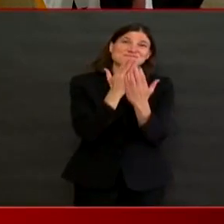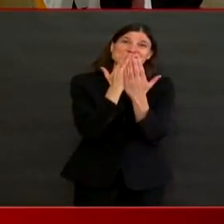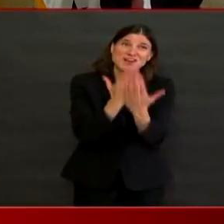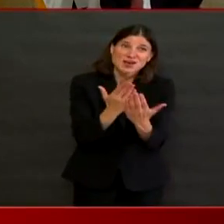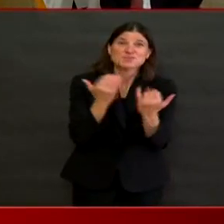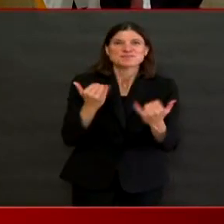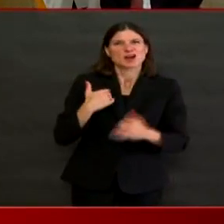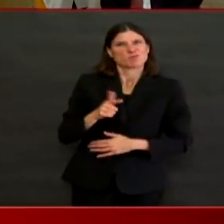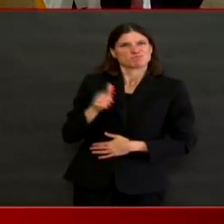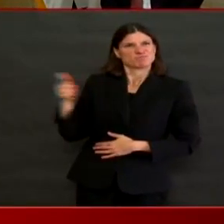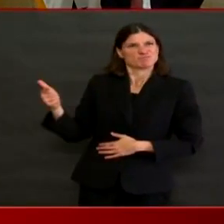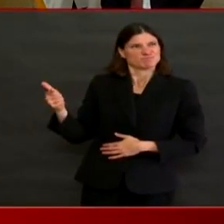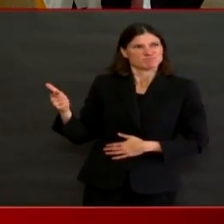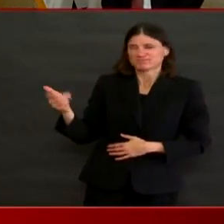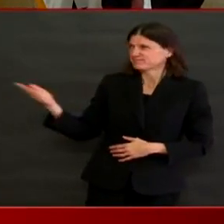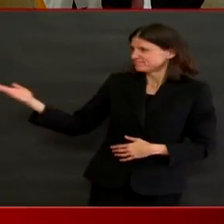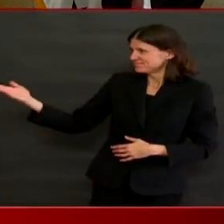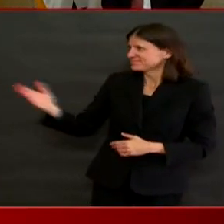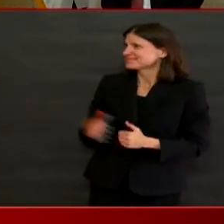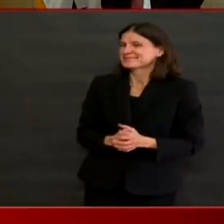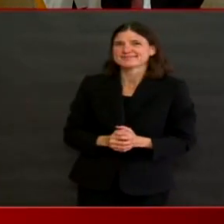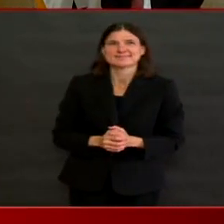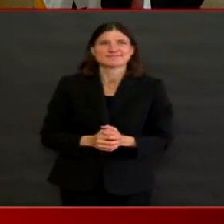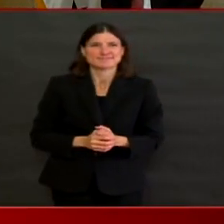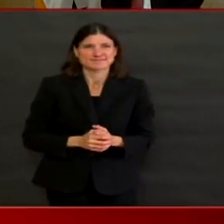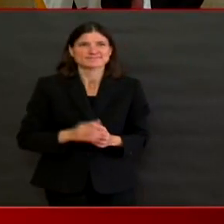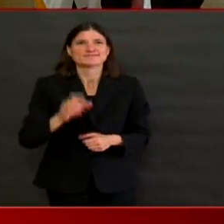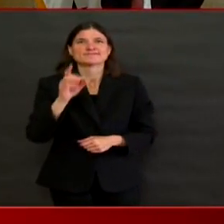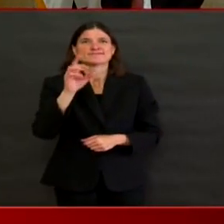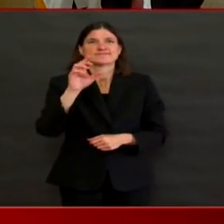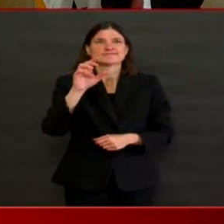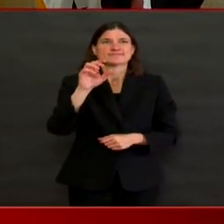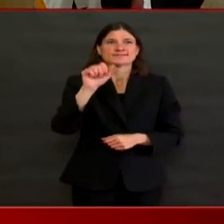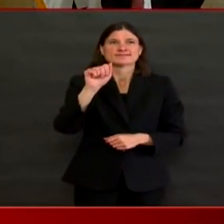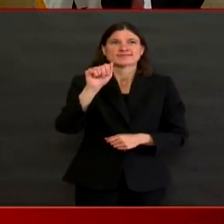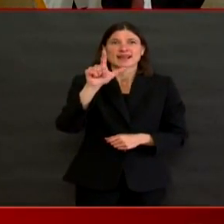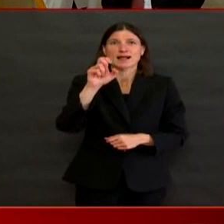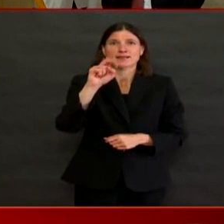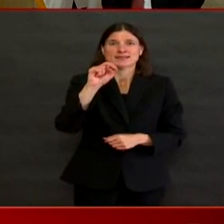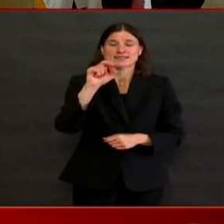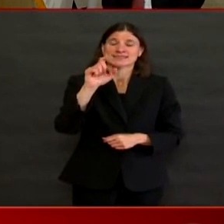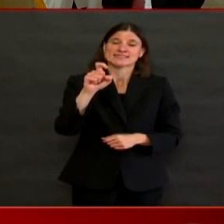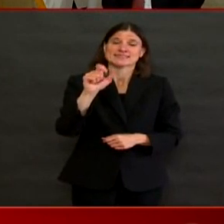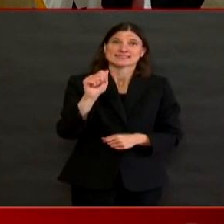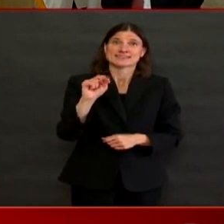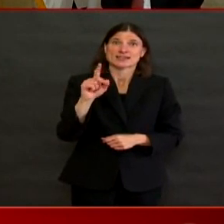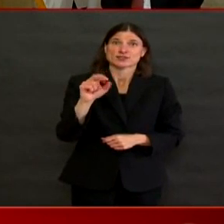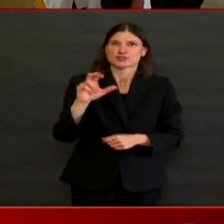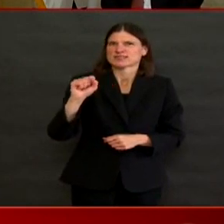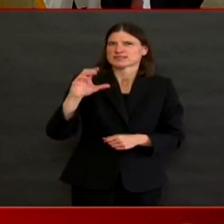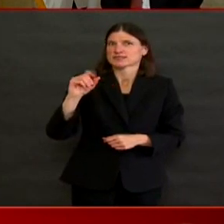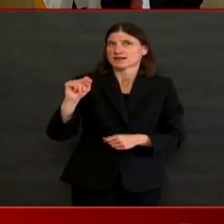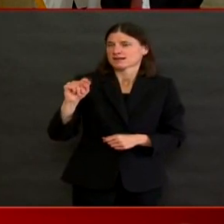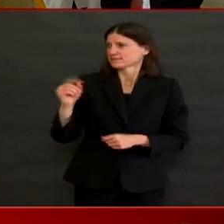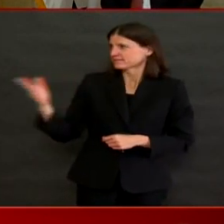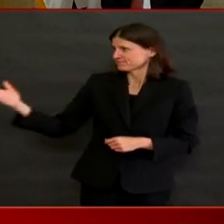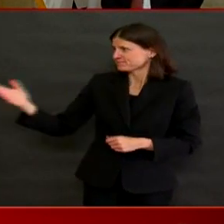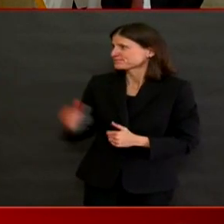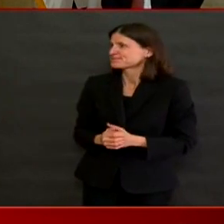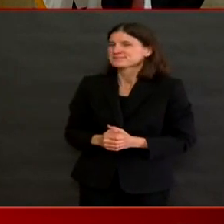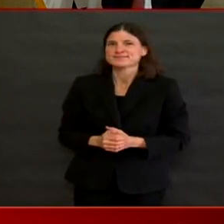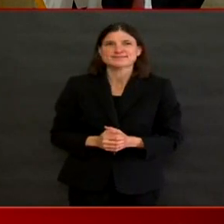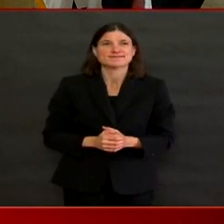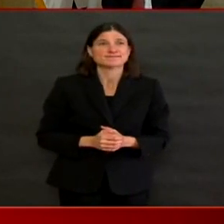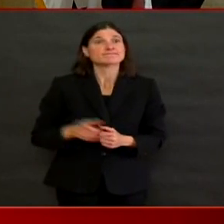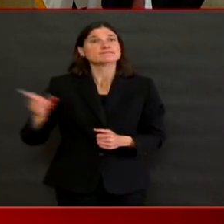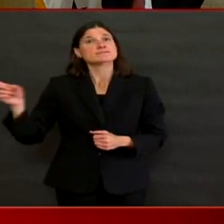Thank you, Governor, for those updates. Good afternoon. I also want to thank you all for tuning in. The Governor and I are